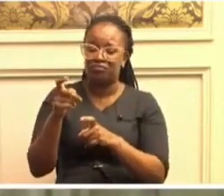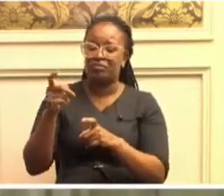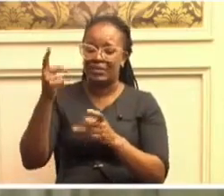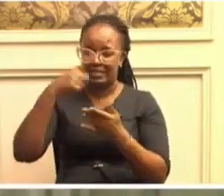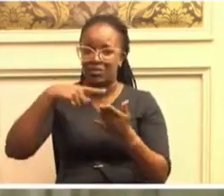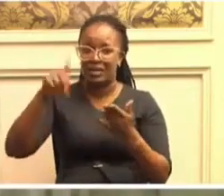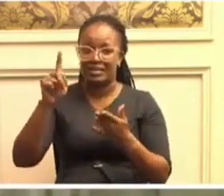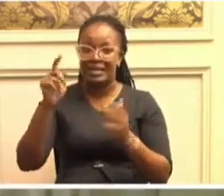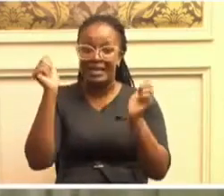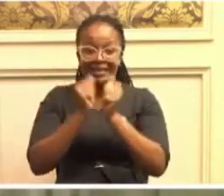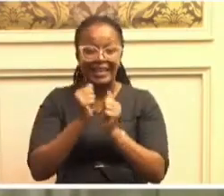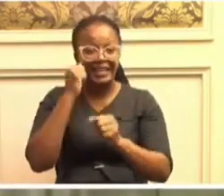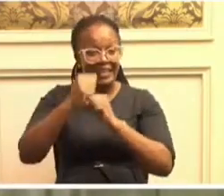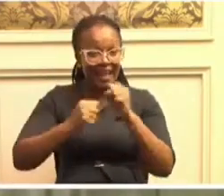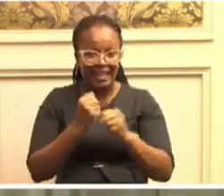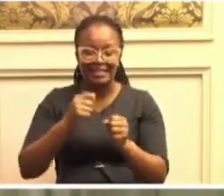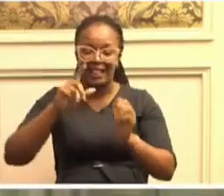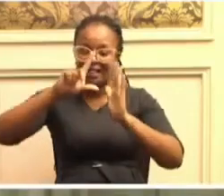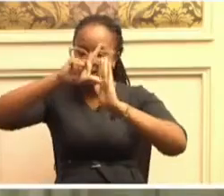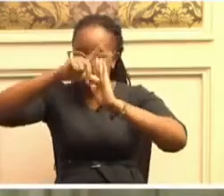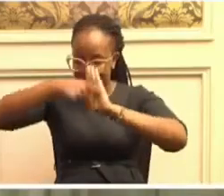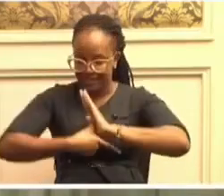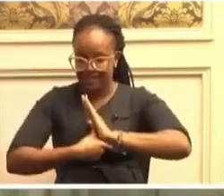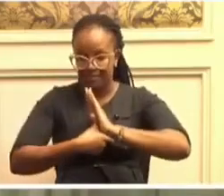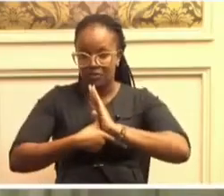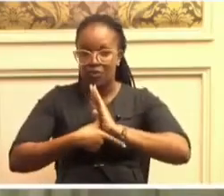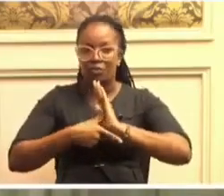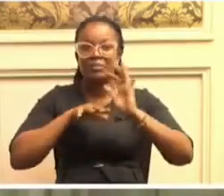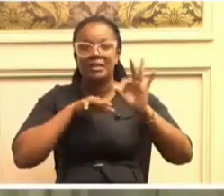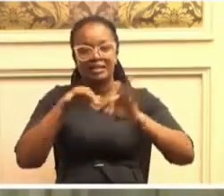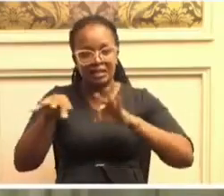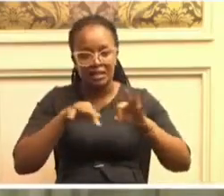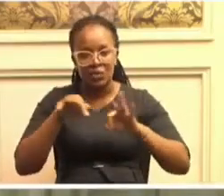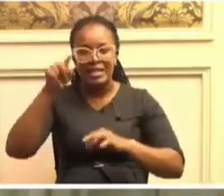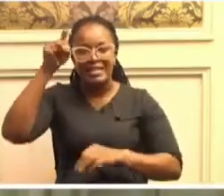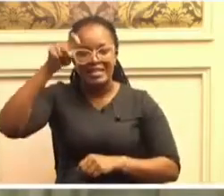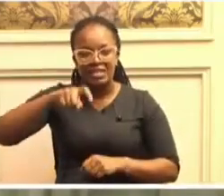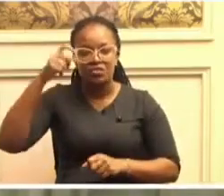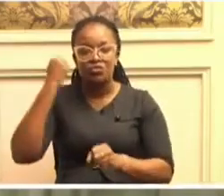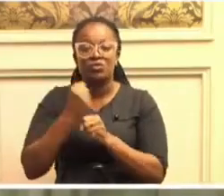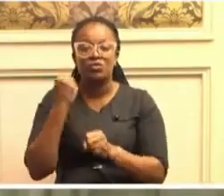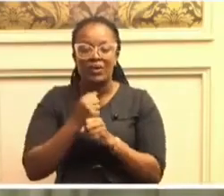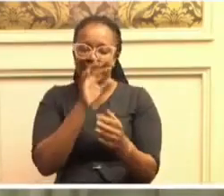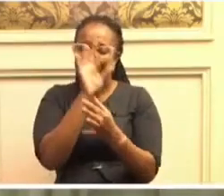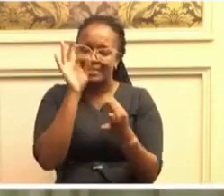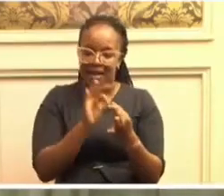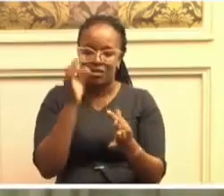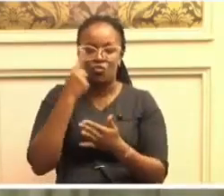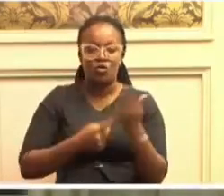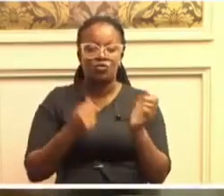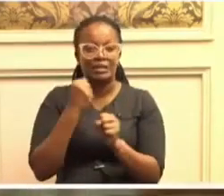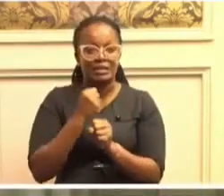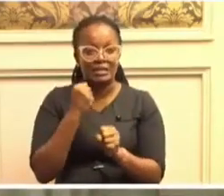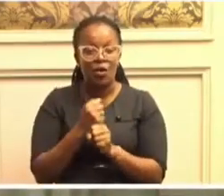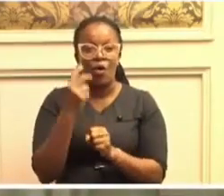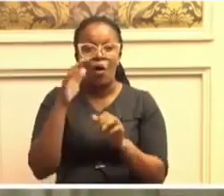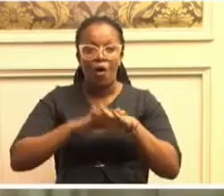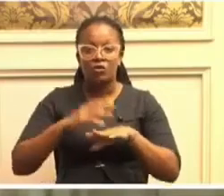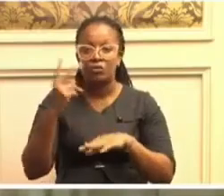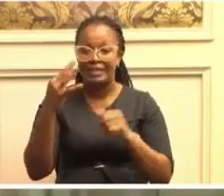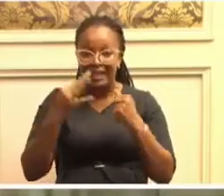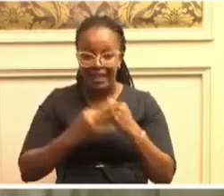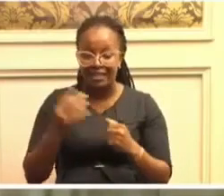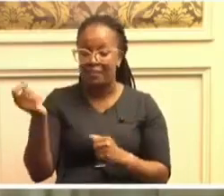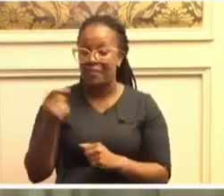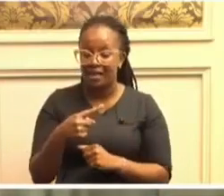Ten years later, we're being told we need to do exactly that which we did on the 28th of February. Is